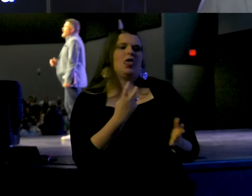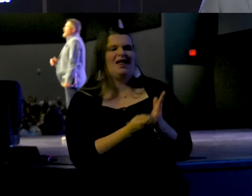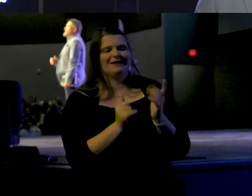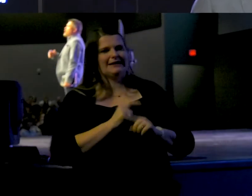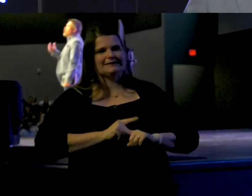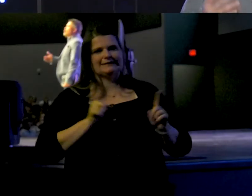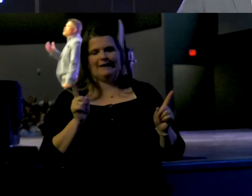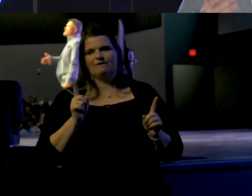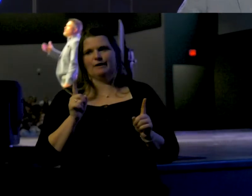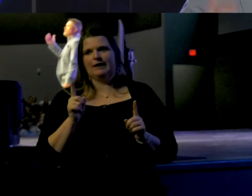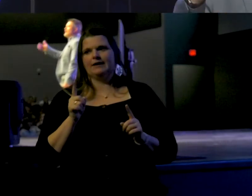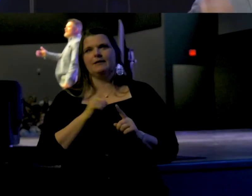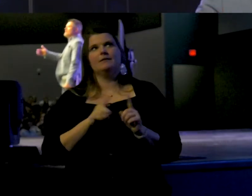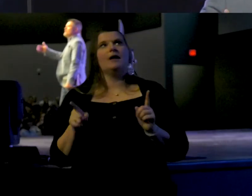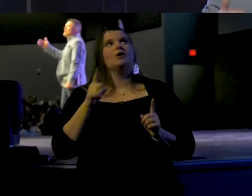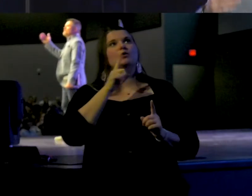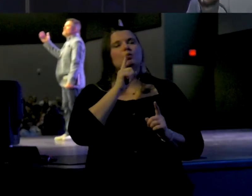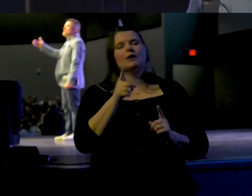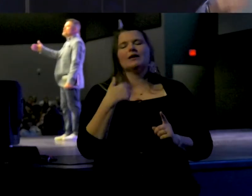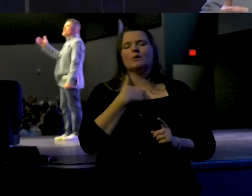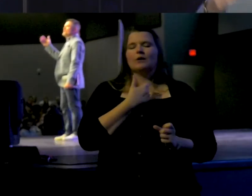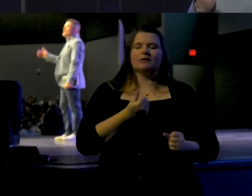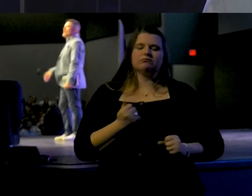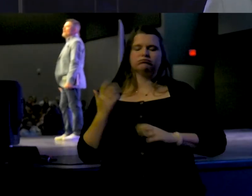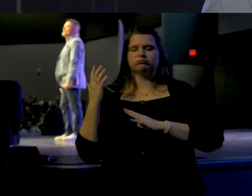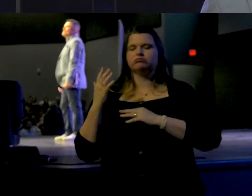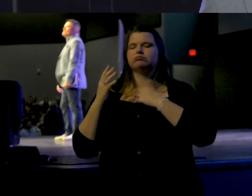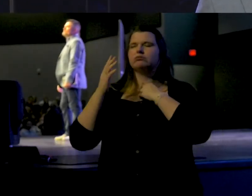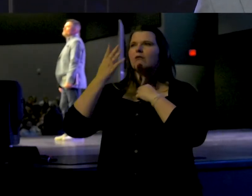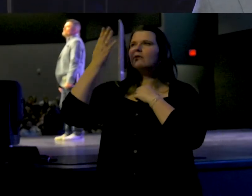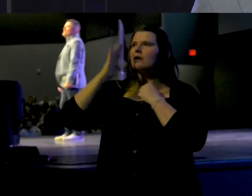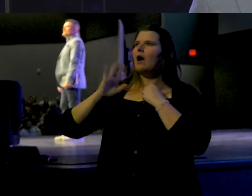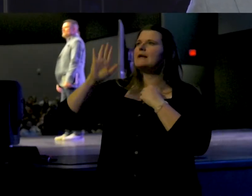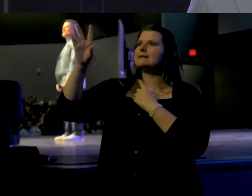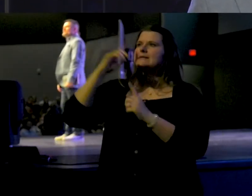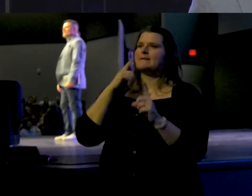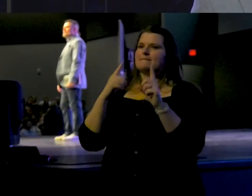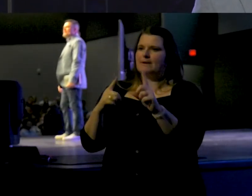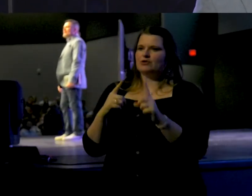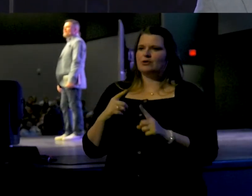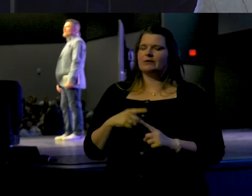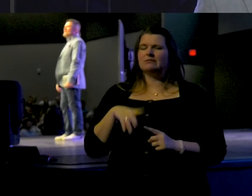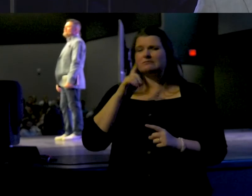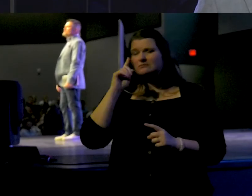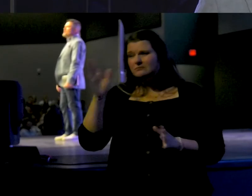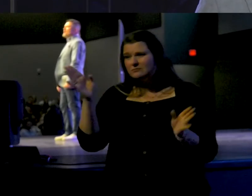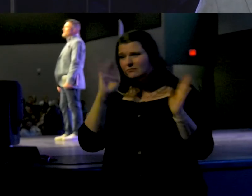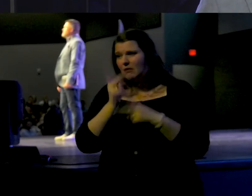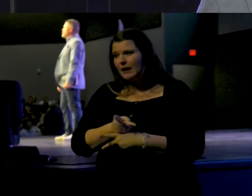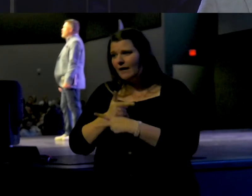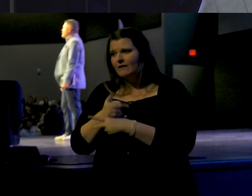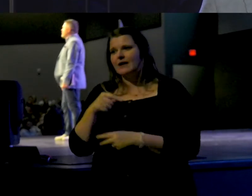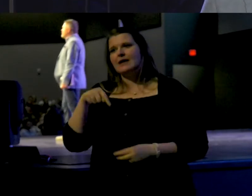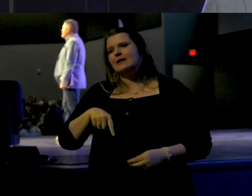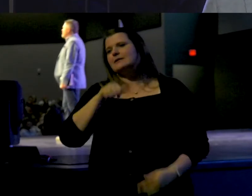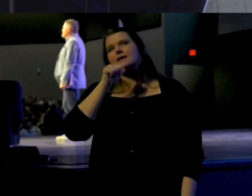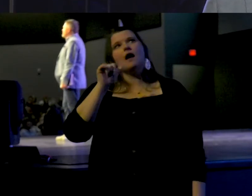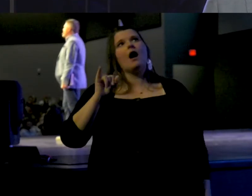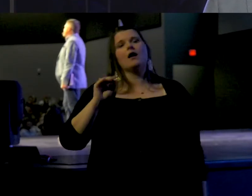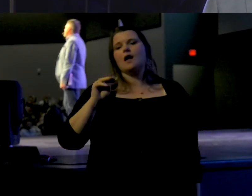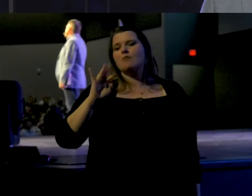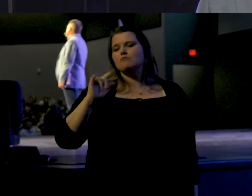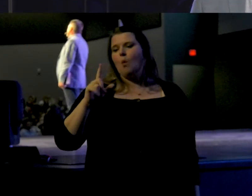and a wholesale abandonment of the mission of God. Listen to this very carefully. It is not immoral